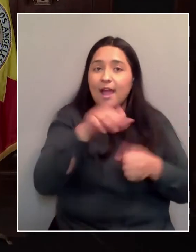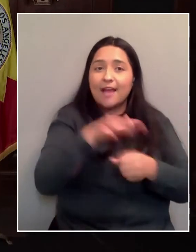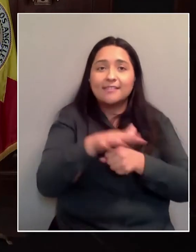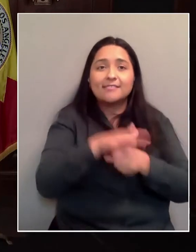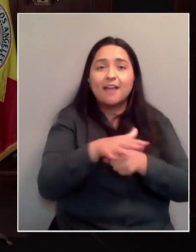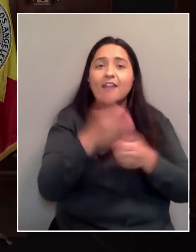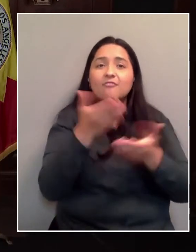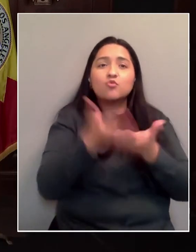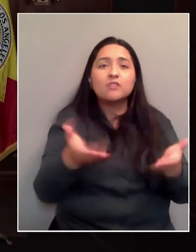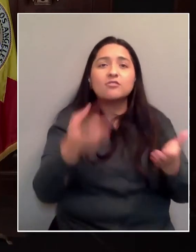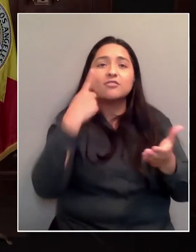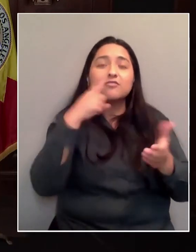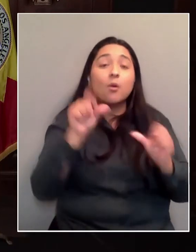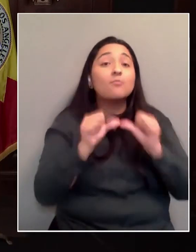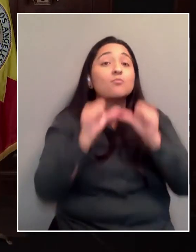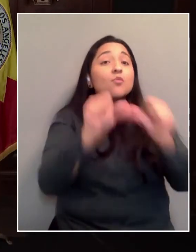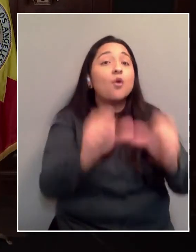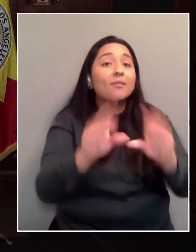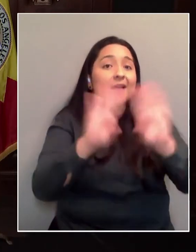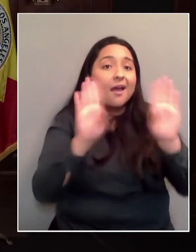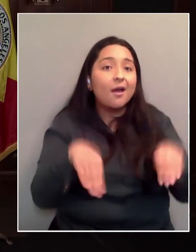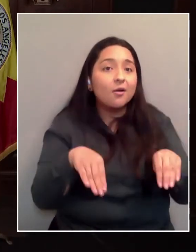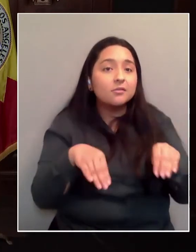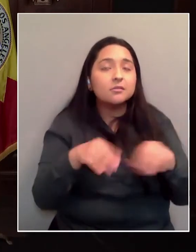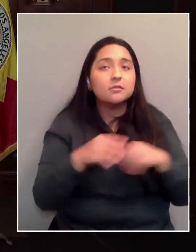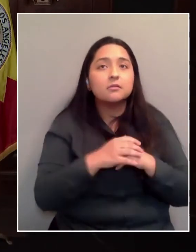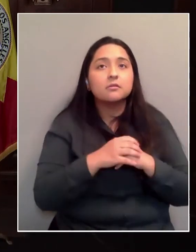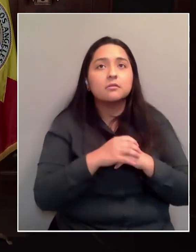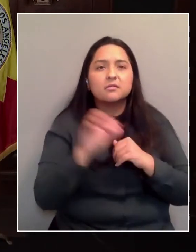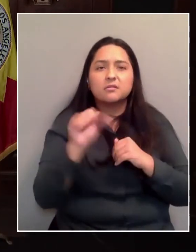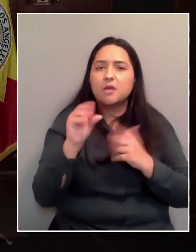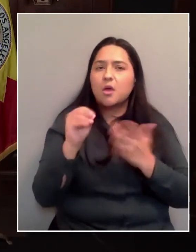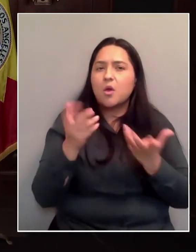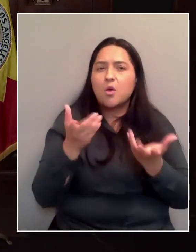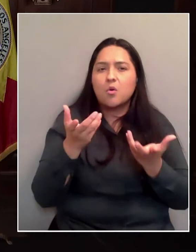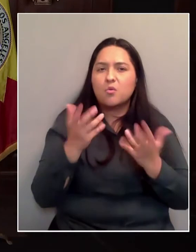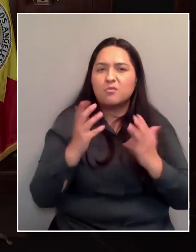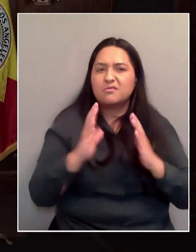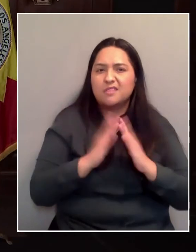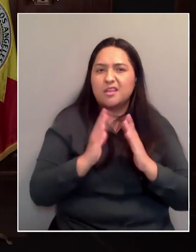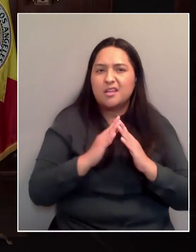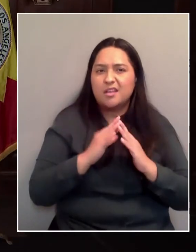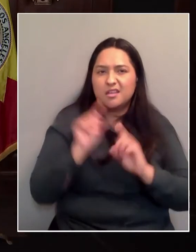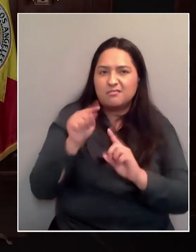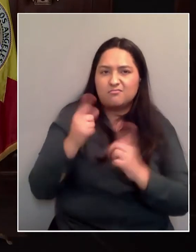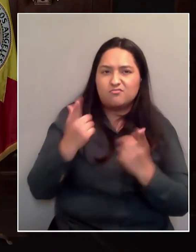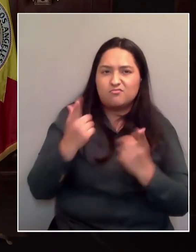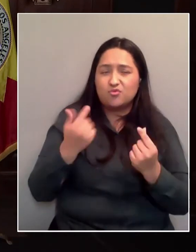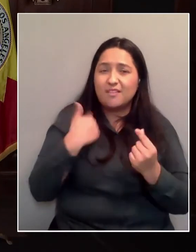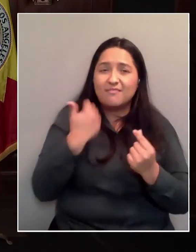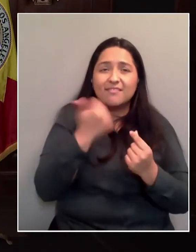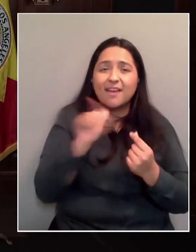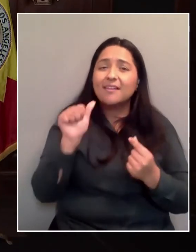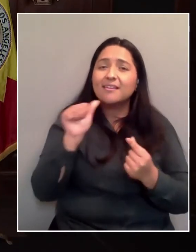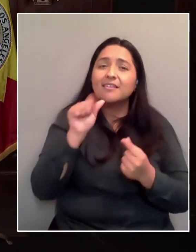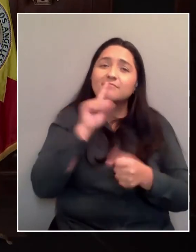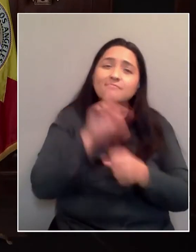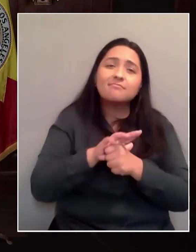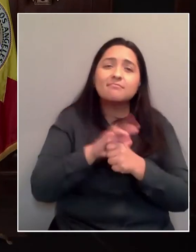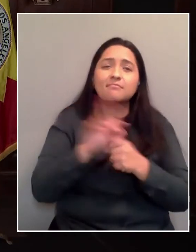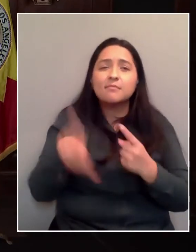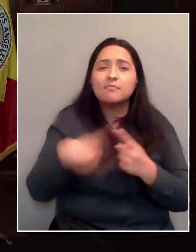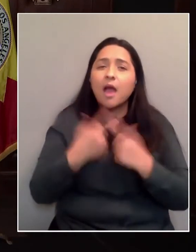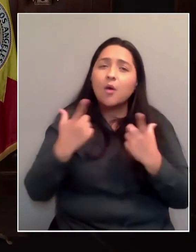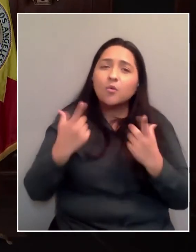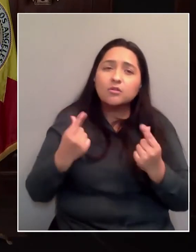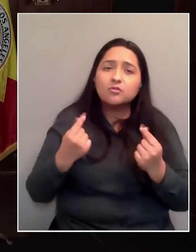gone through the program already. So what is the city going to do? Is there anything concrete you can say about what the city is going to do to get more